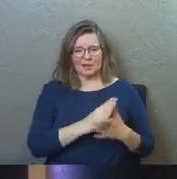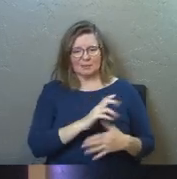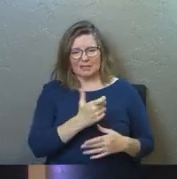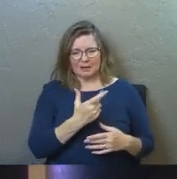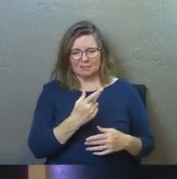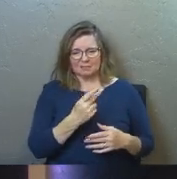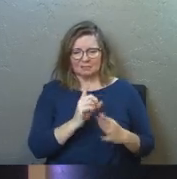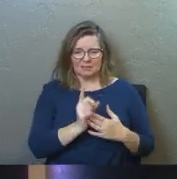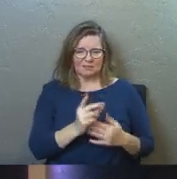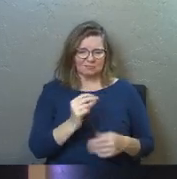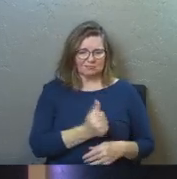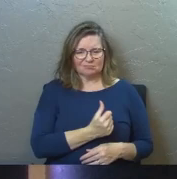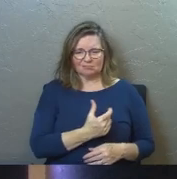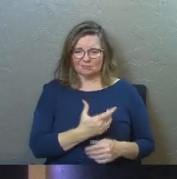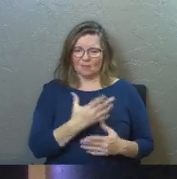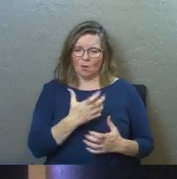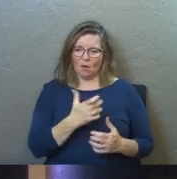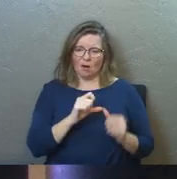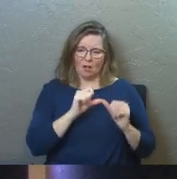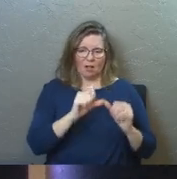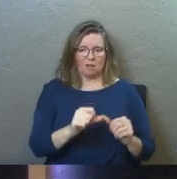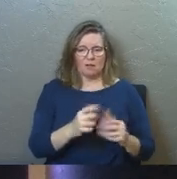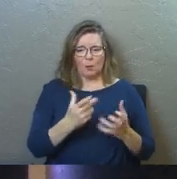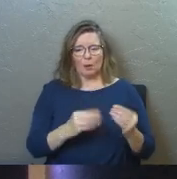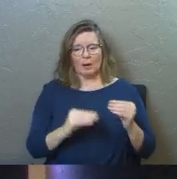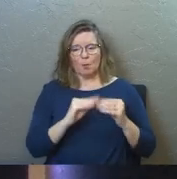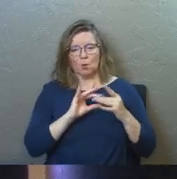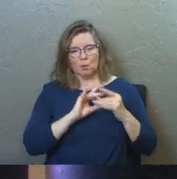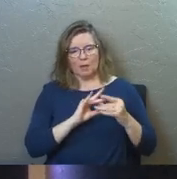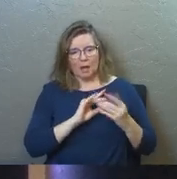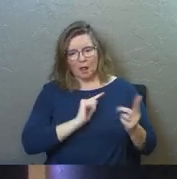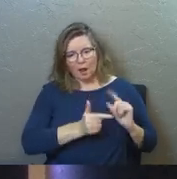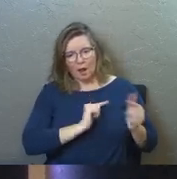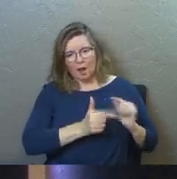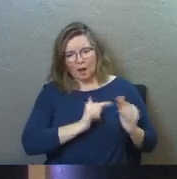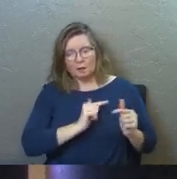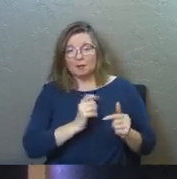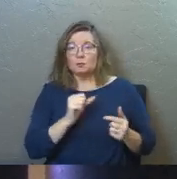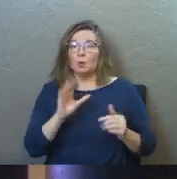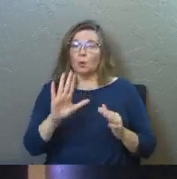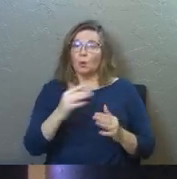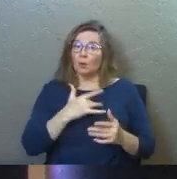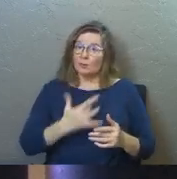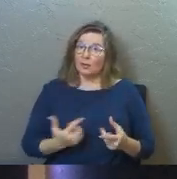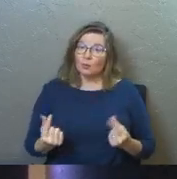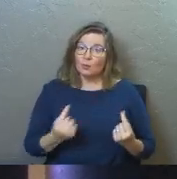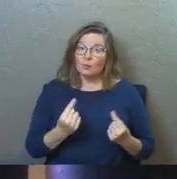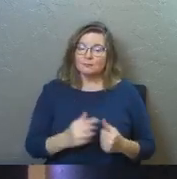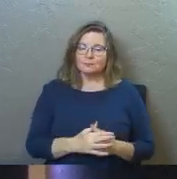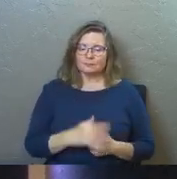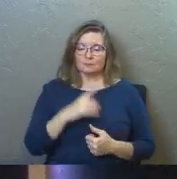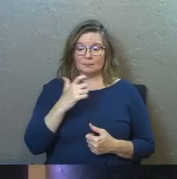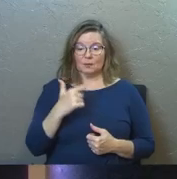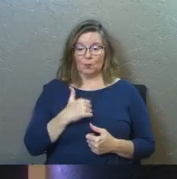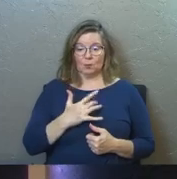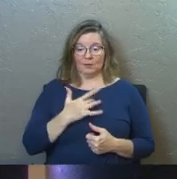I wish I would have known more. I wish we would have had more to connect on. And so here's what we do. Because we feel all